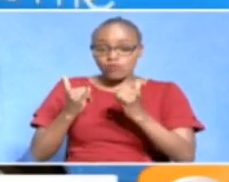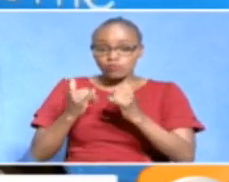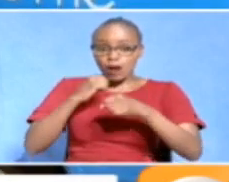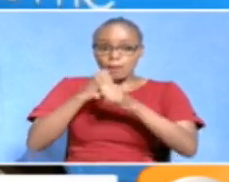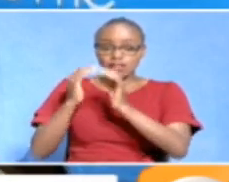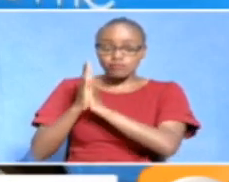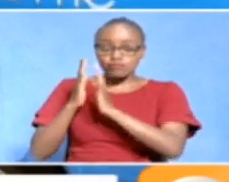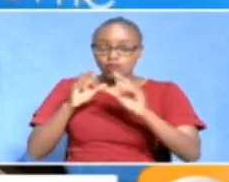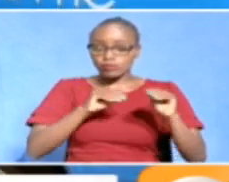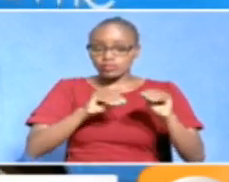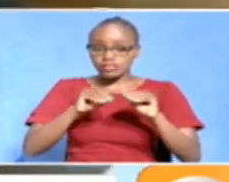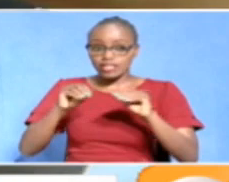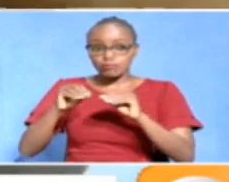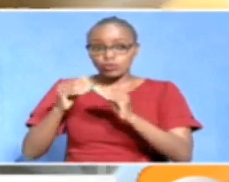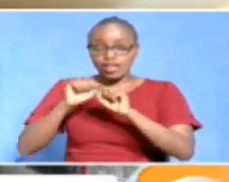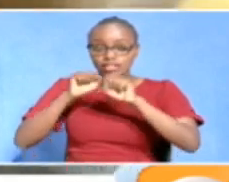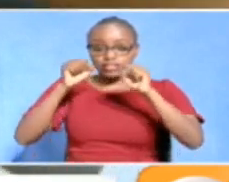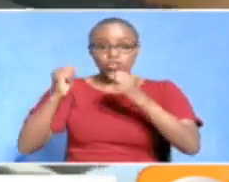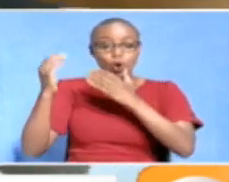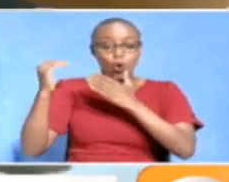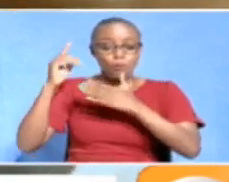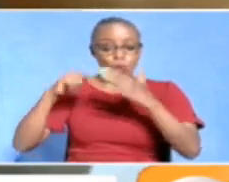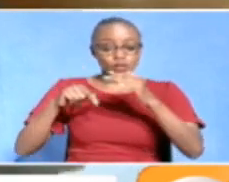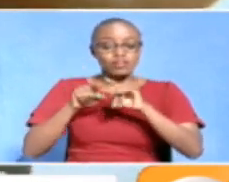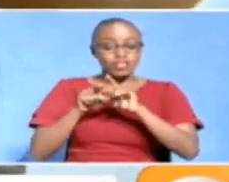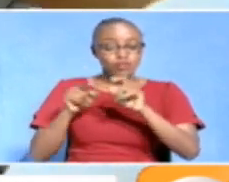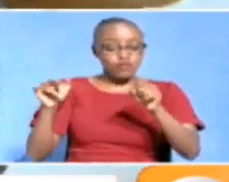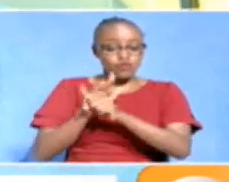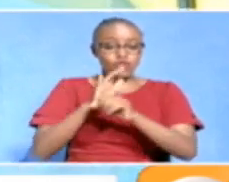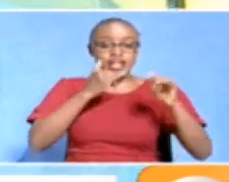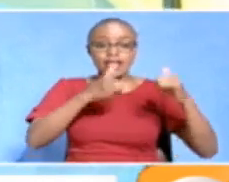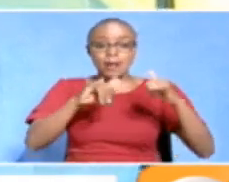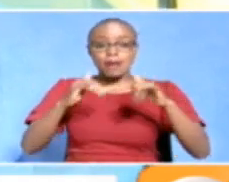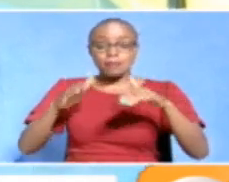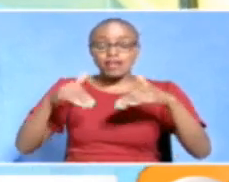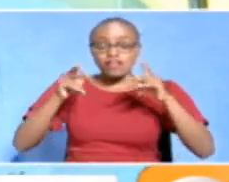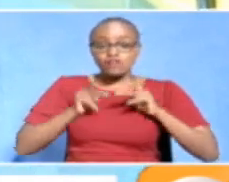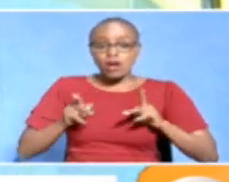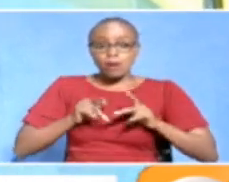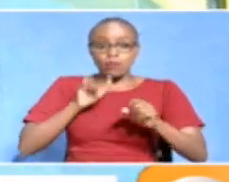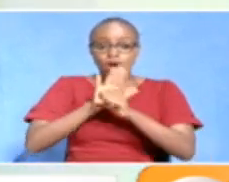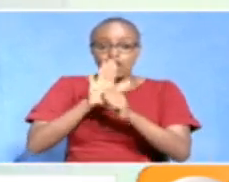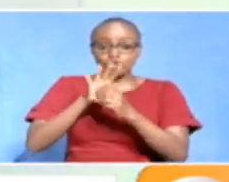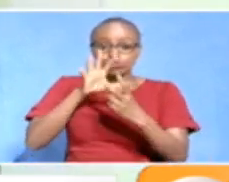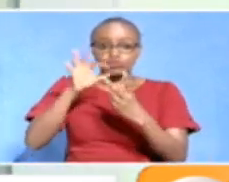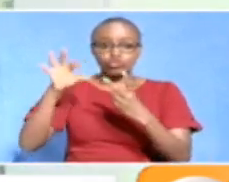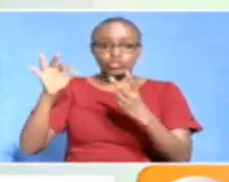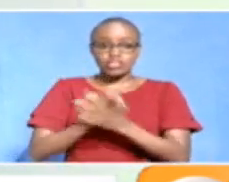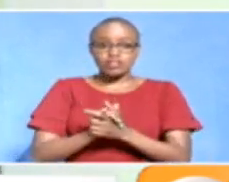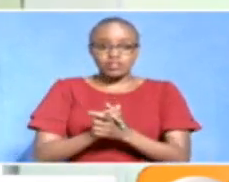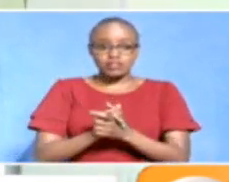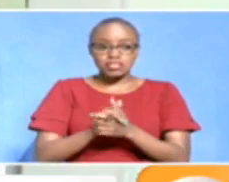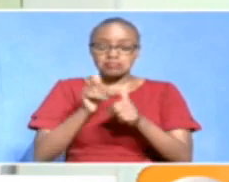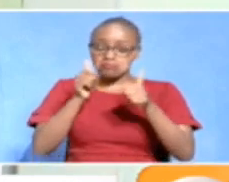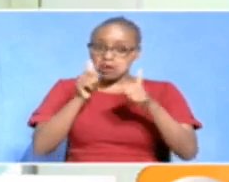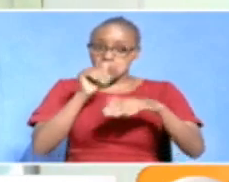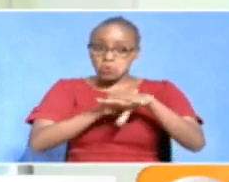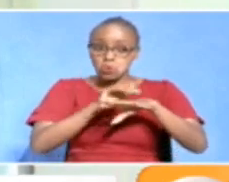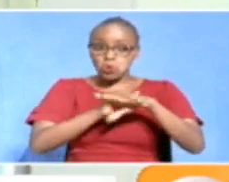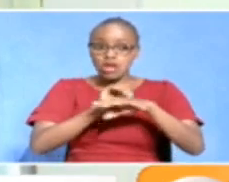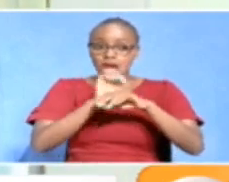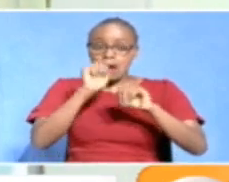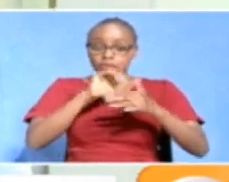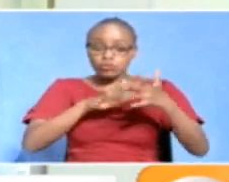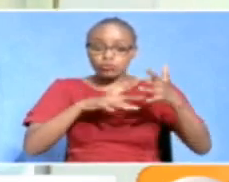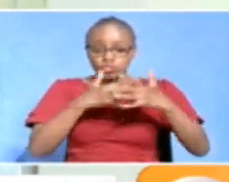bus rapid transport system with hopes that it will when fully implemented give commuters more choices. It's convenient because I can